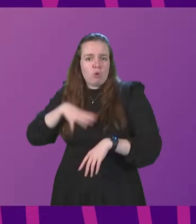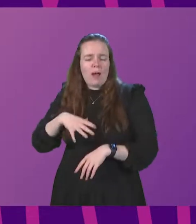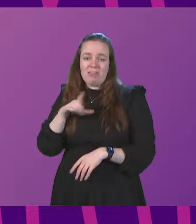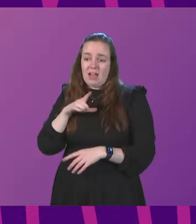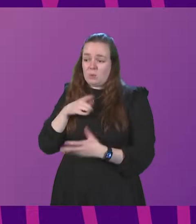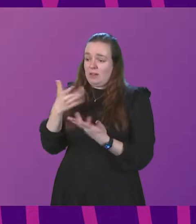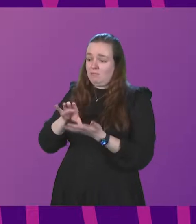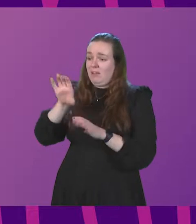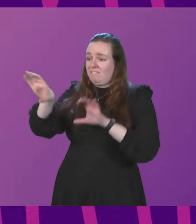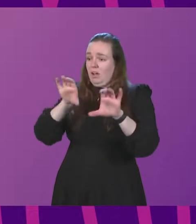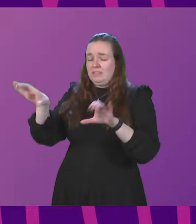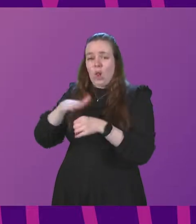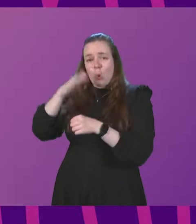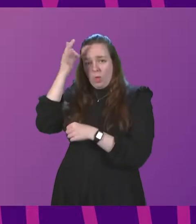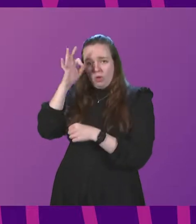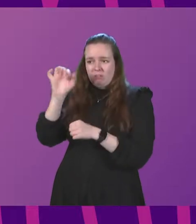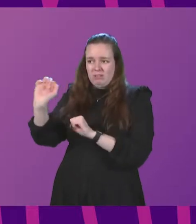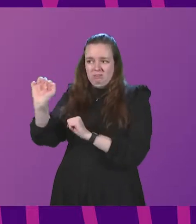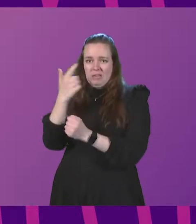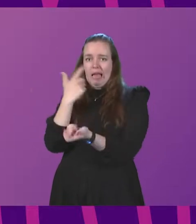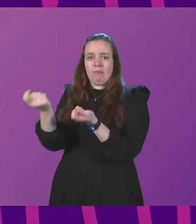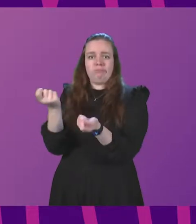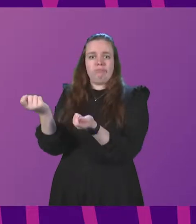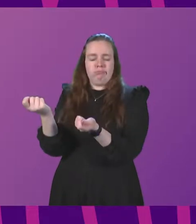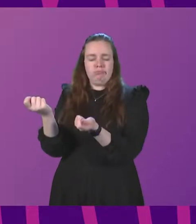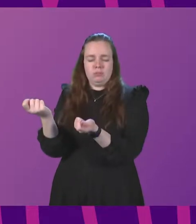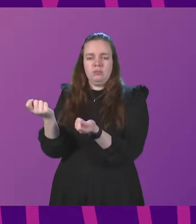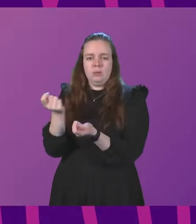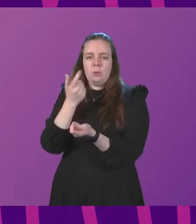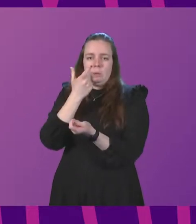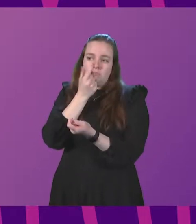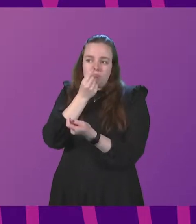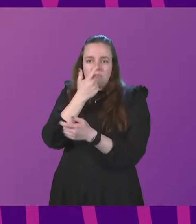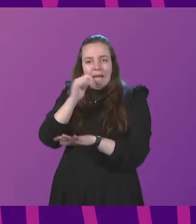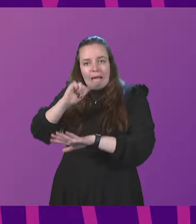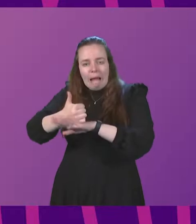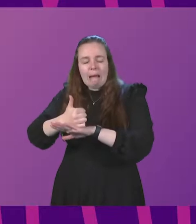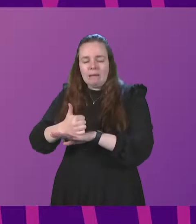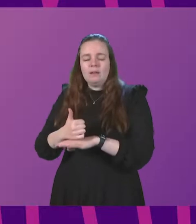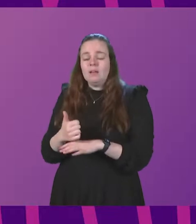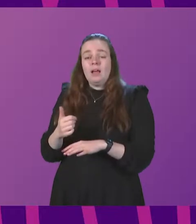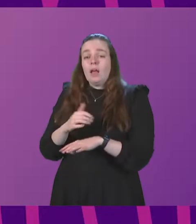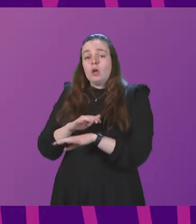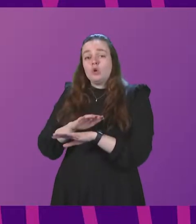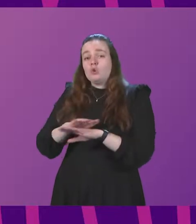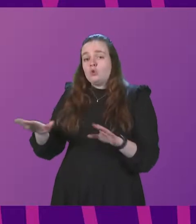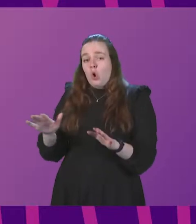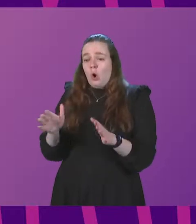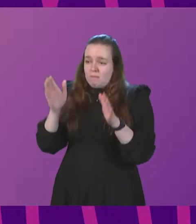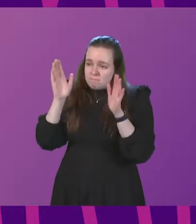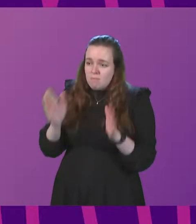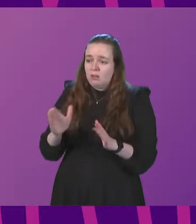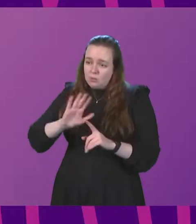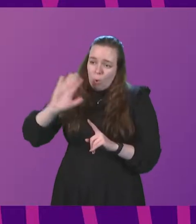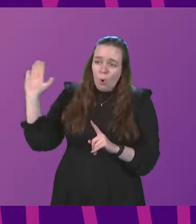funding to local authorities to facilitate that and enable that to happen. It is not the case that that will be required in every learning